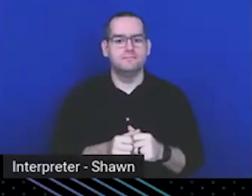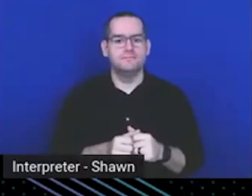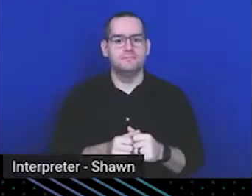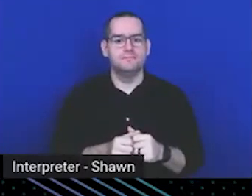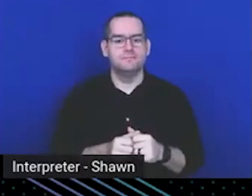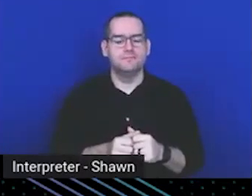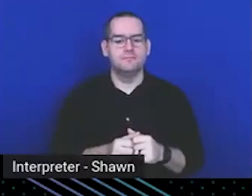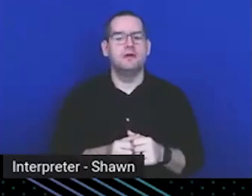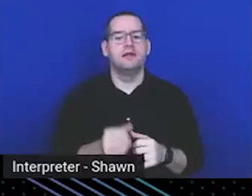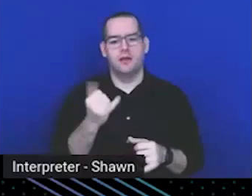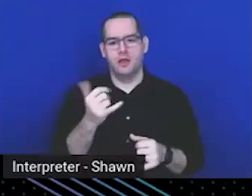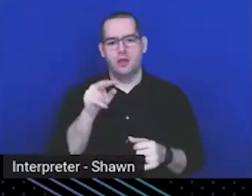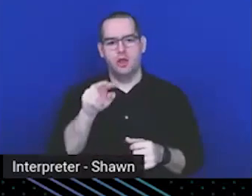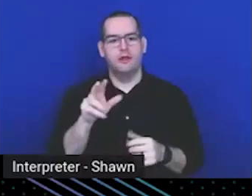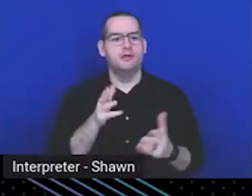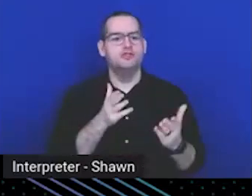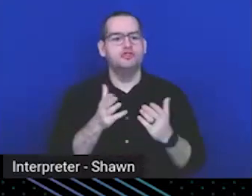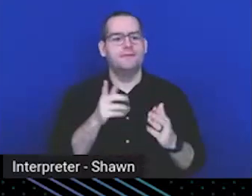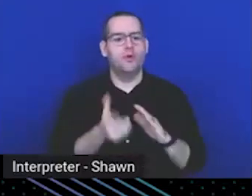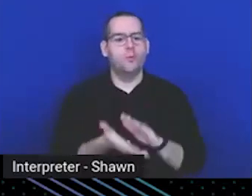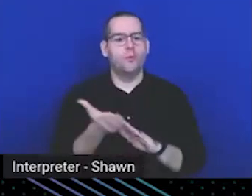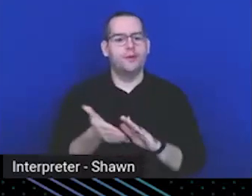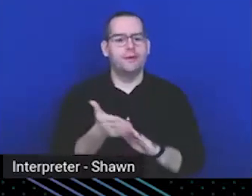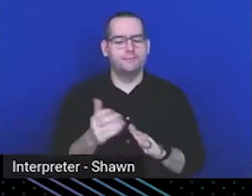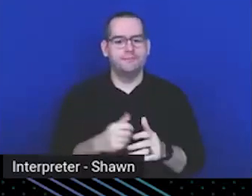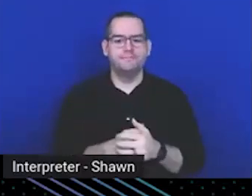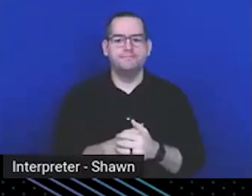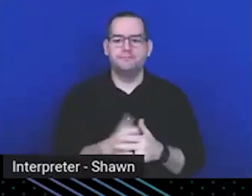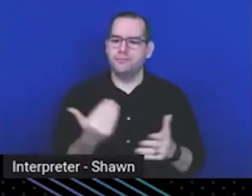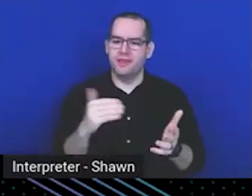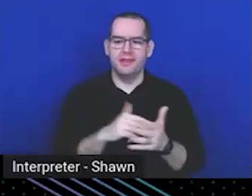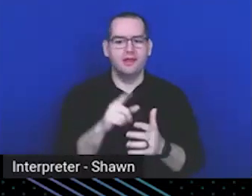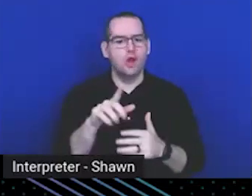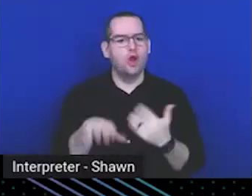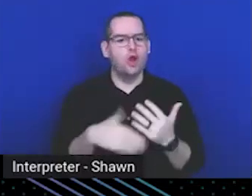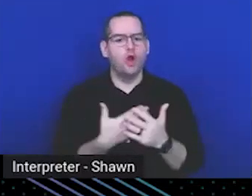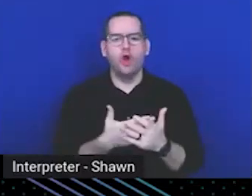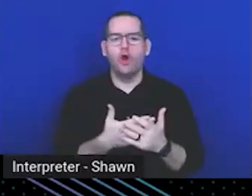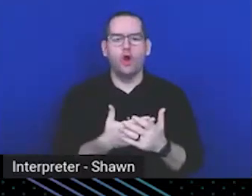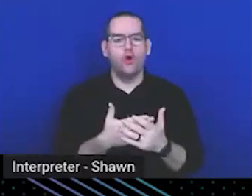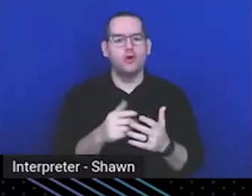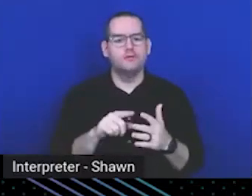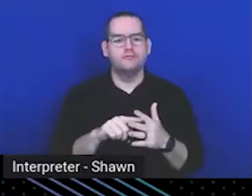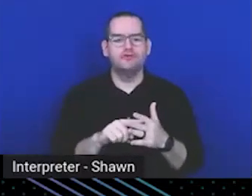is just take a look at the services that are running. Now, again, this is all triggered super easily with the Helm chart.